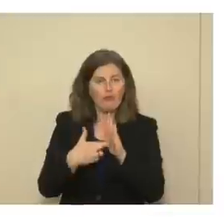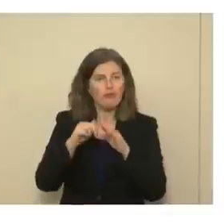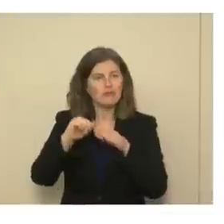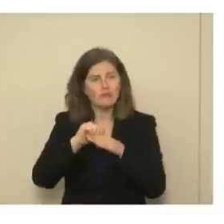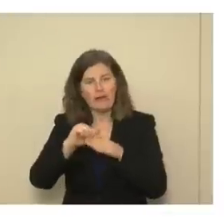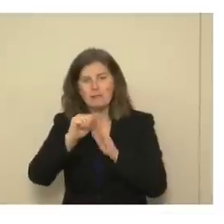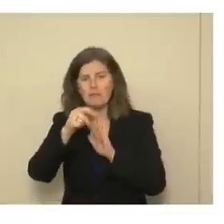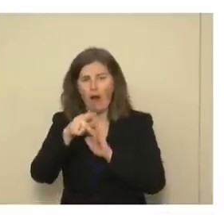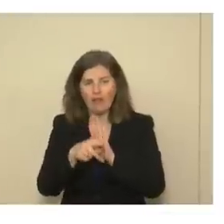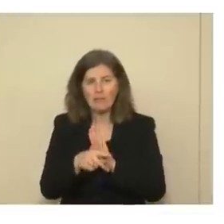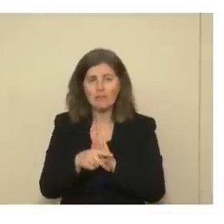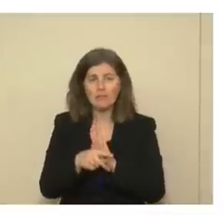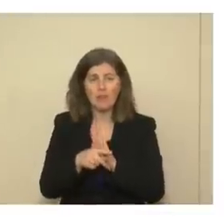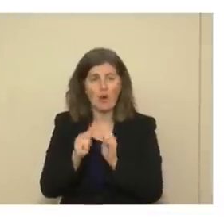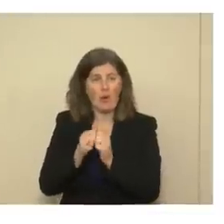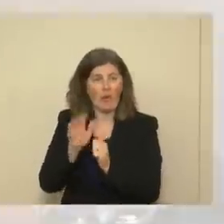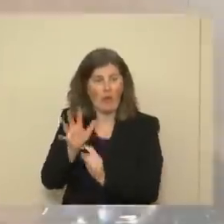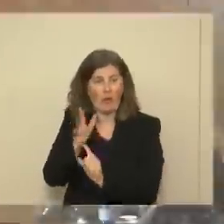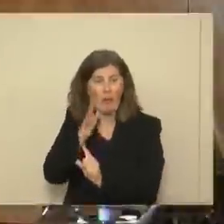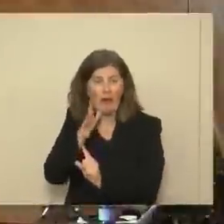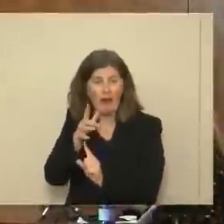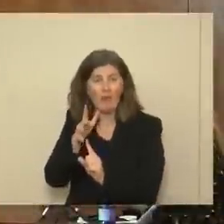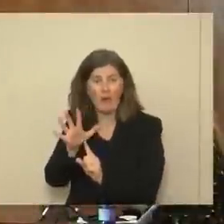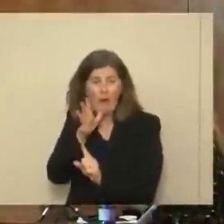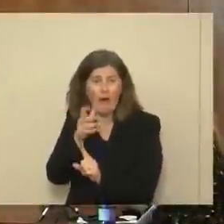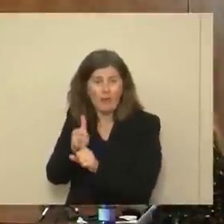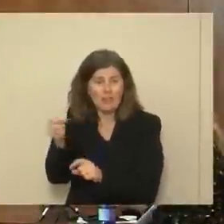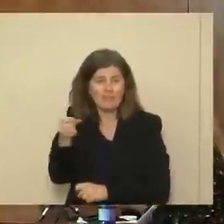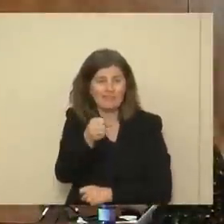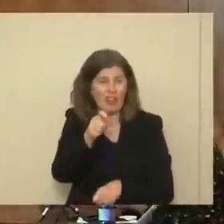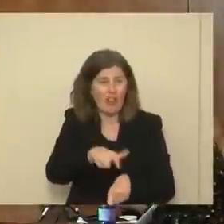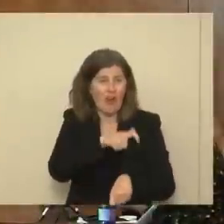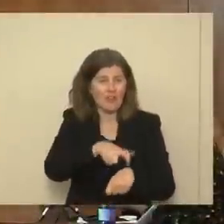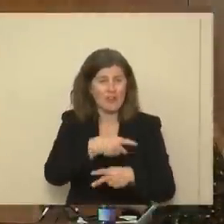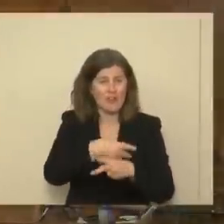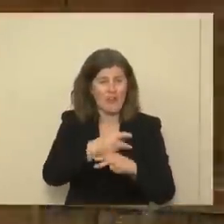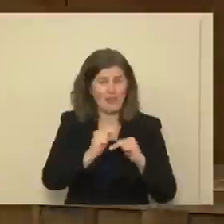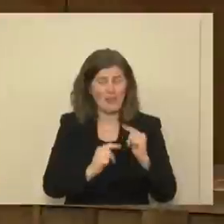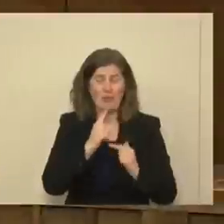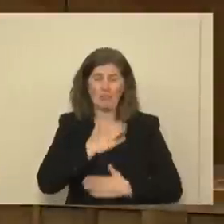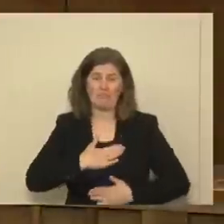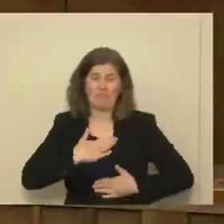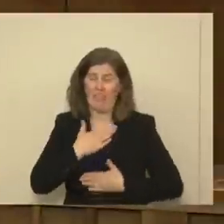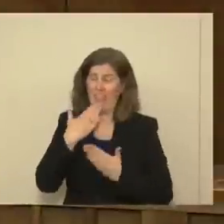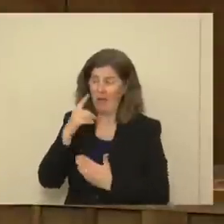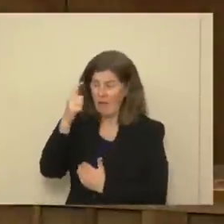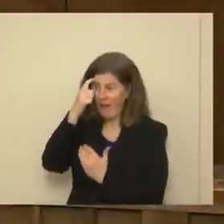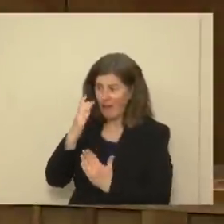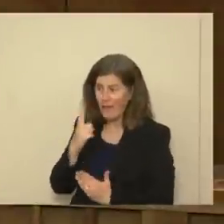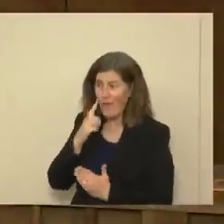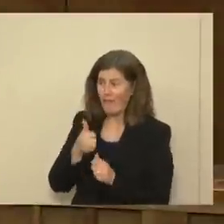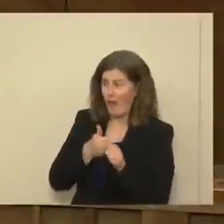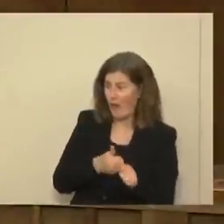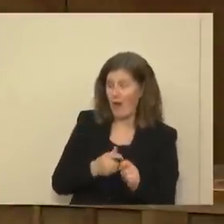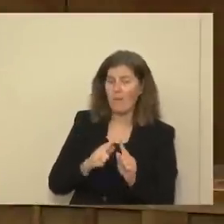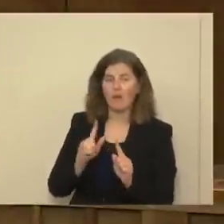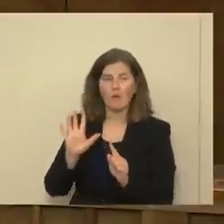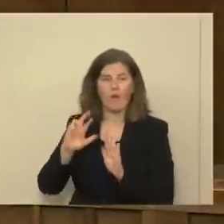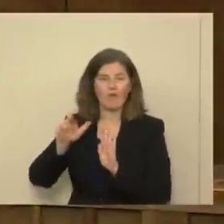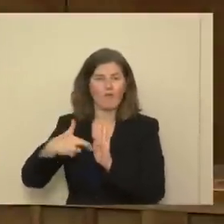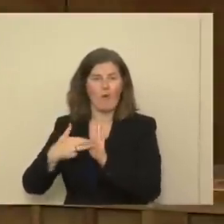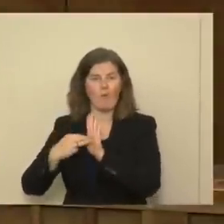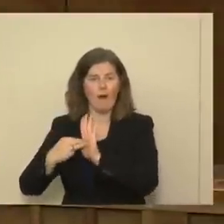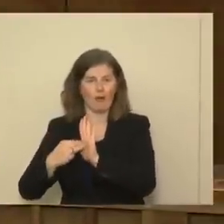with her mom that's also in a long-term care facility, and not only do we appreciate that, but we appreciate her role model,